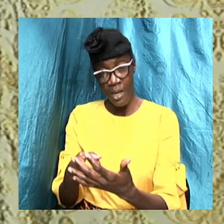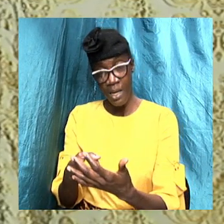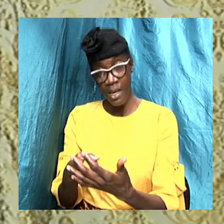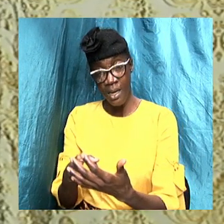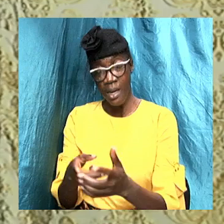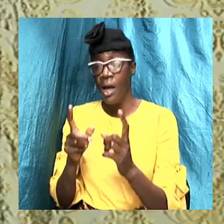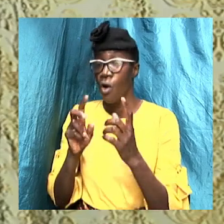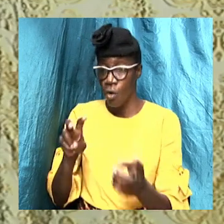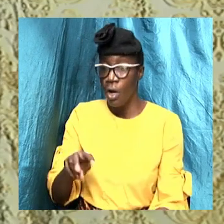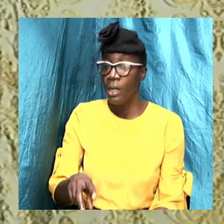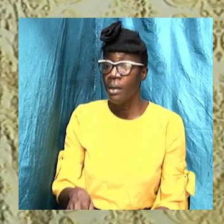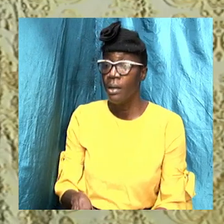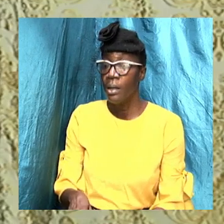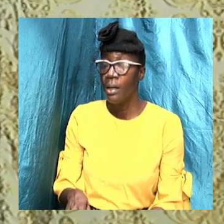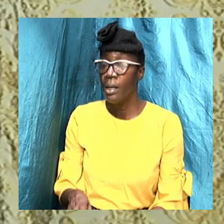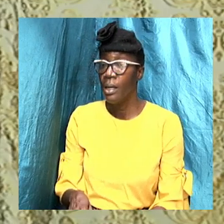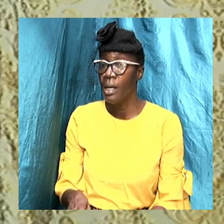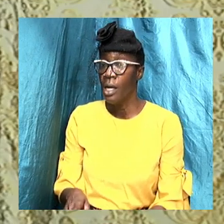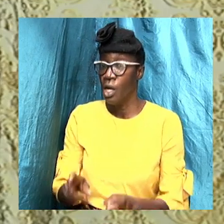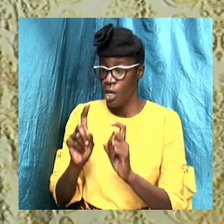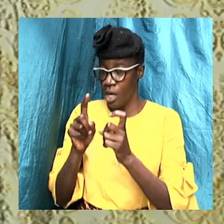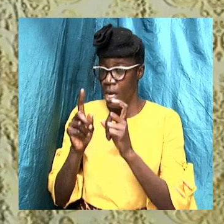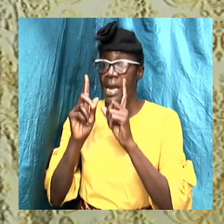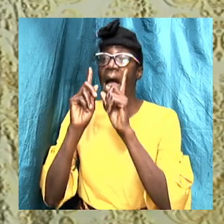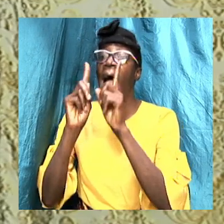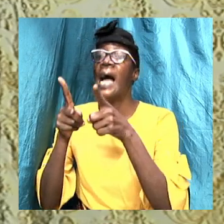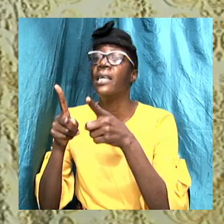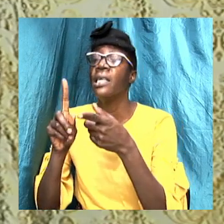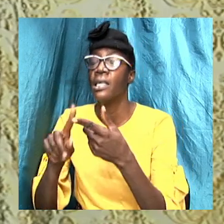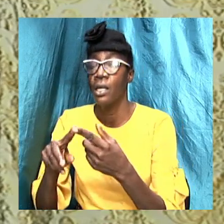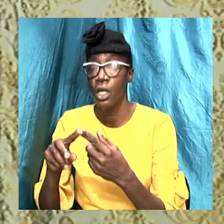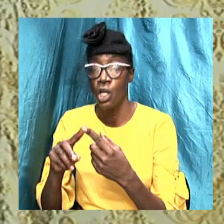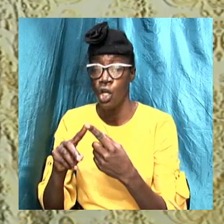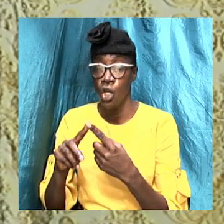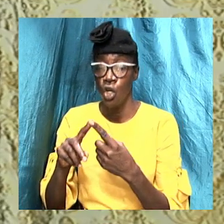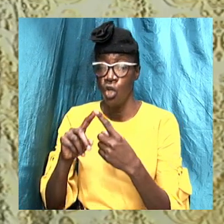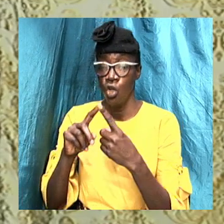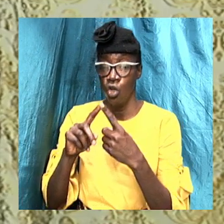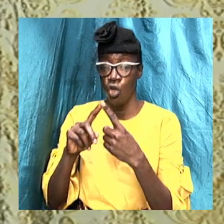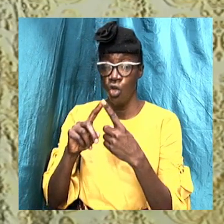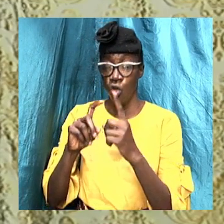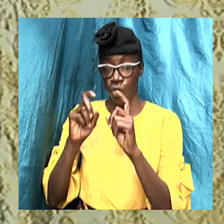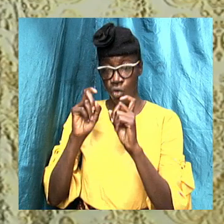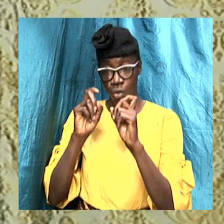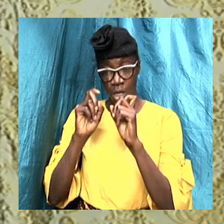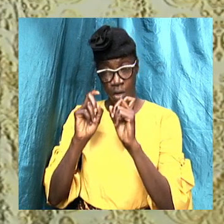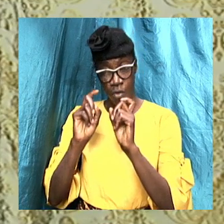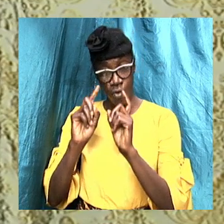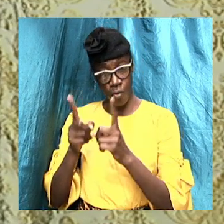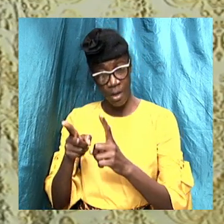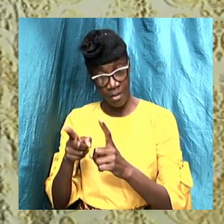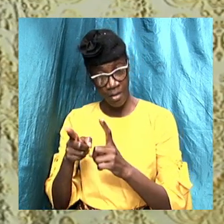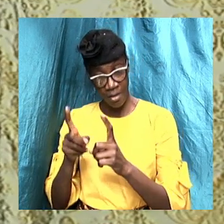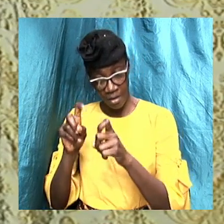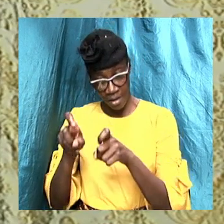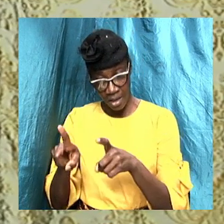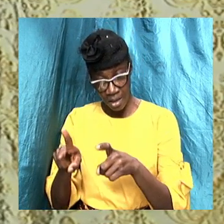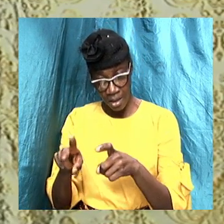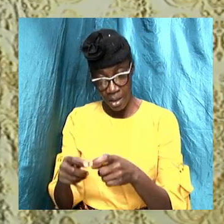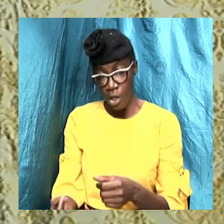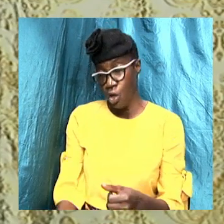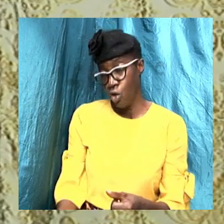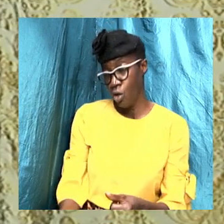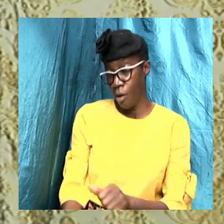of the word baptism The word baptism comes from the Greek word which means to dip